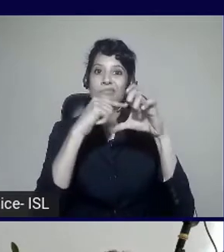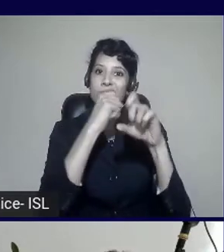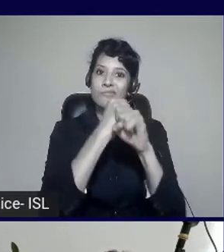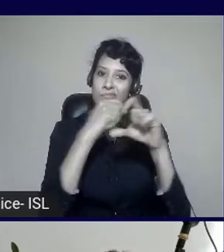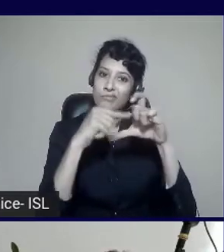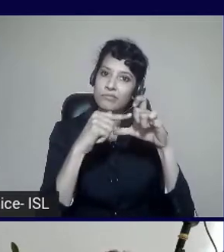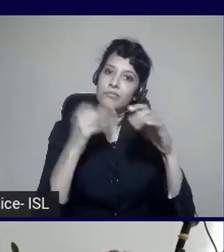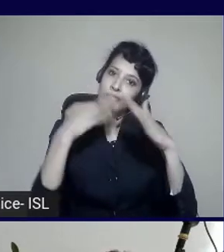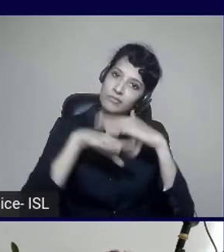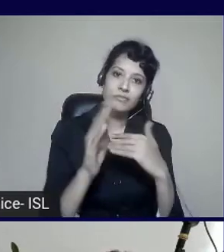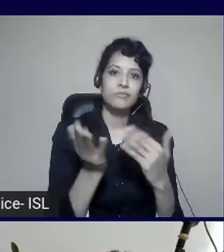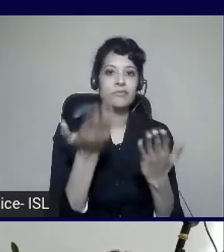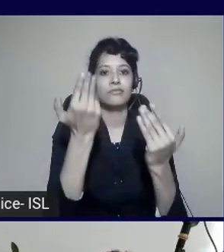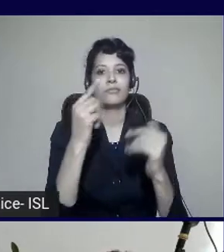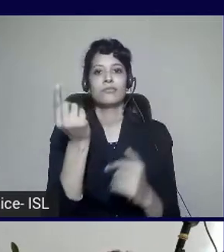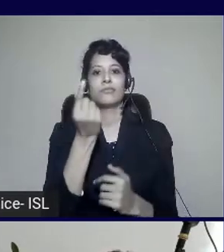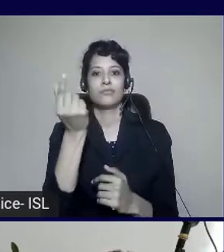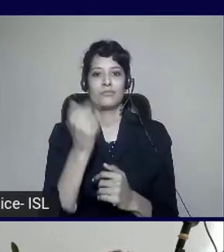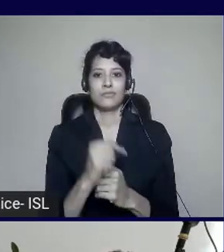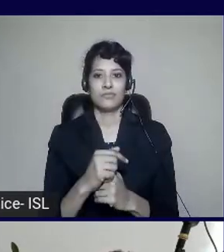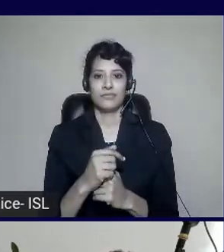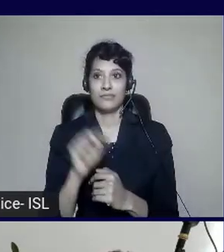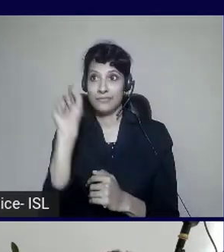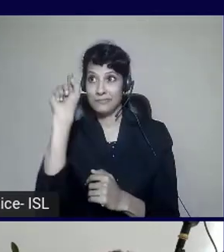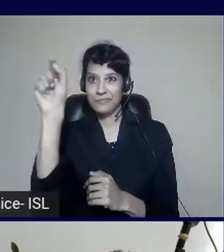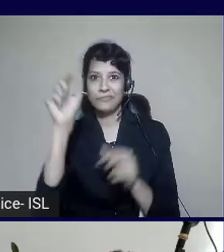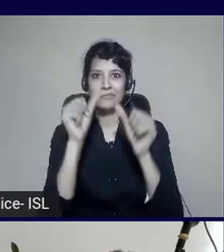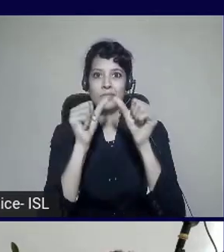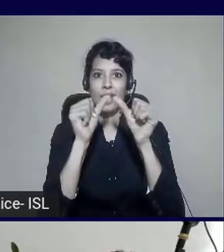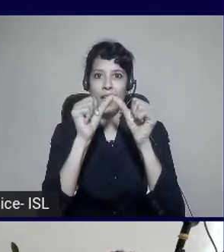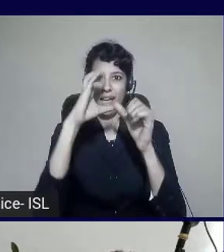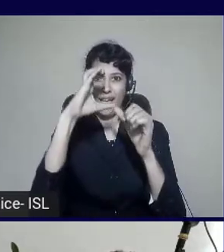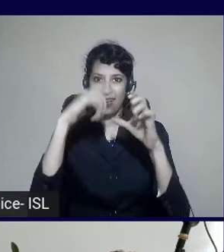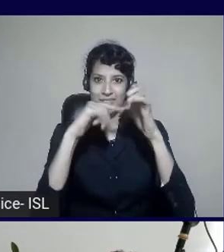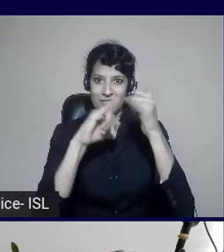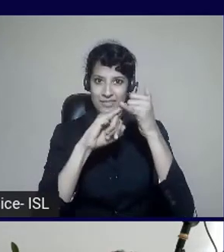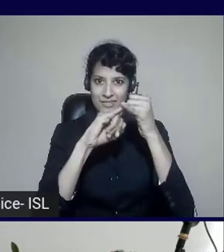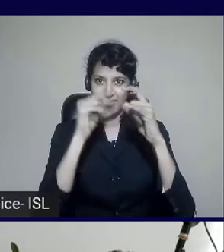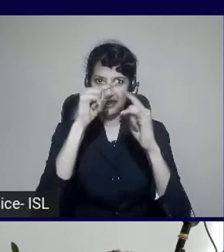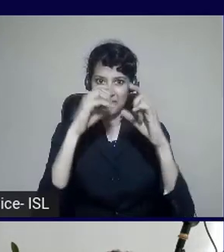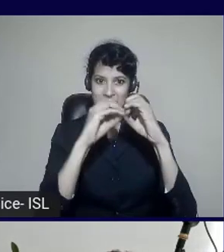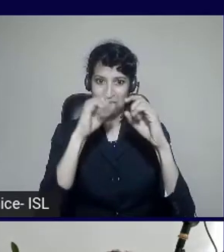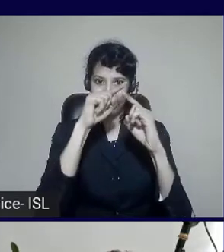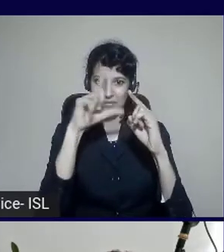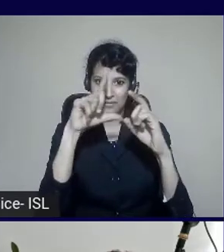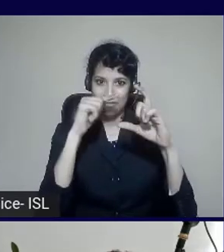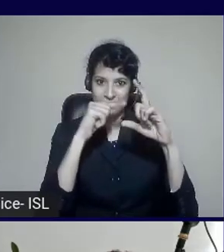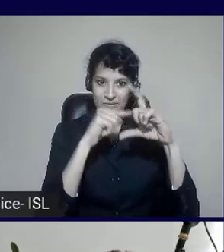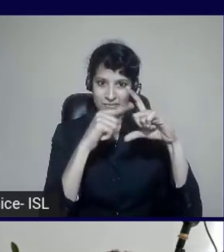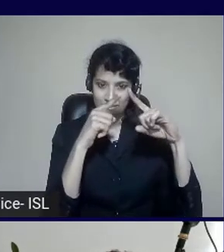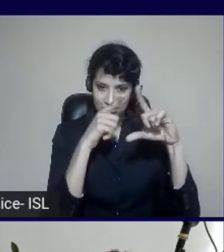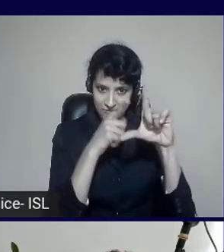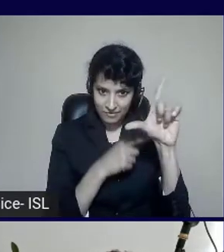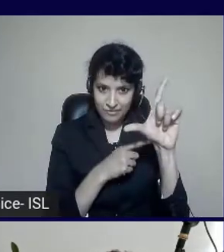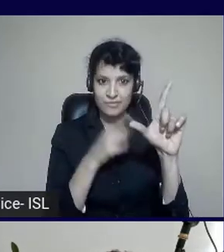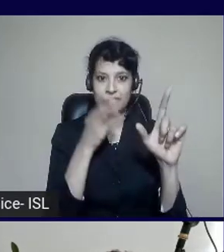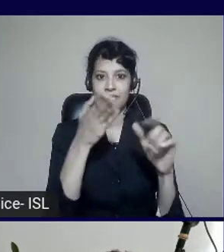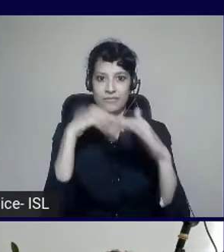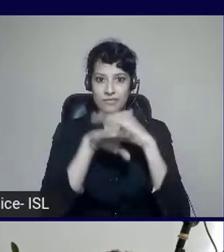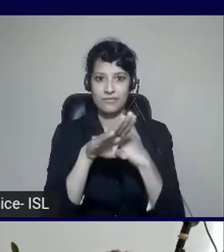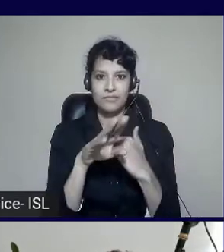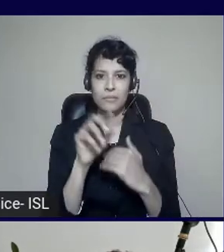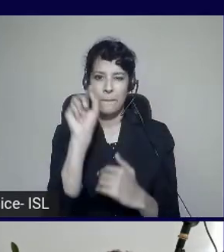Accessibility Insights.io. To that page that I said there. You can go in. And you can go for